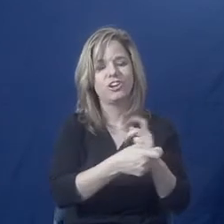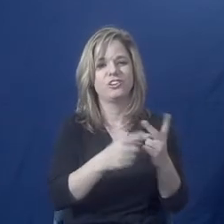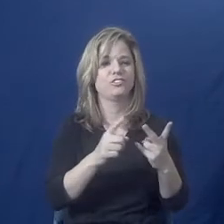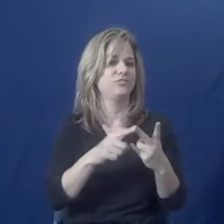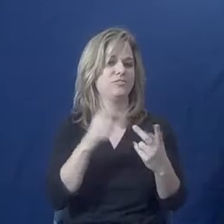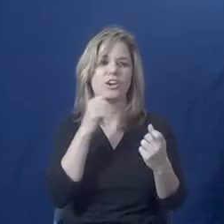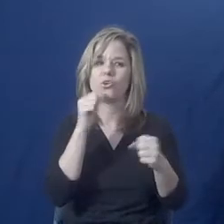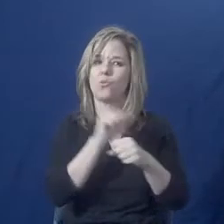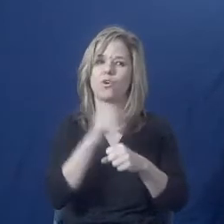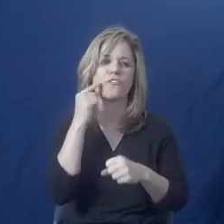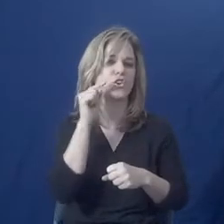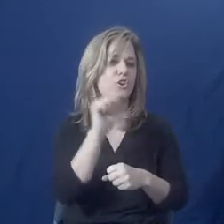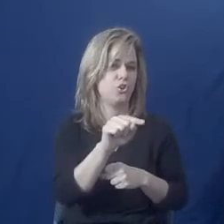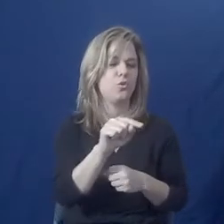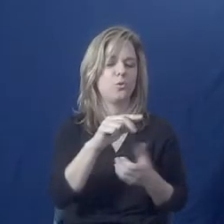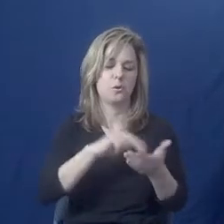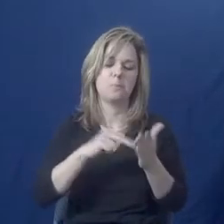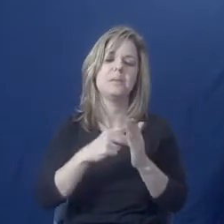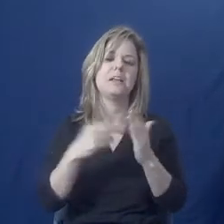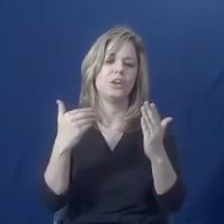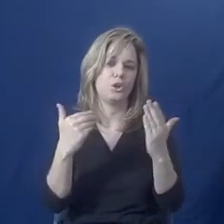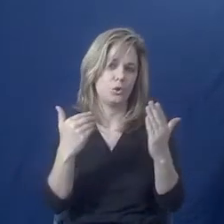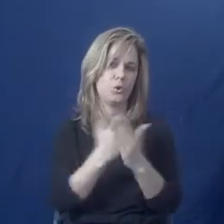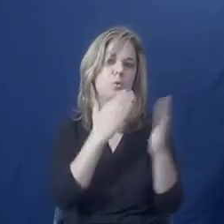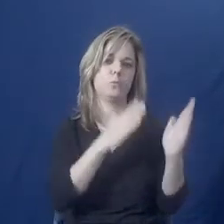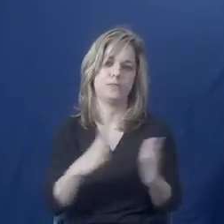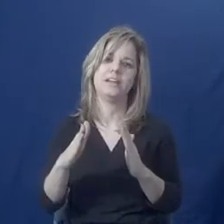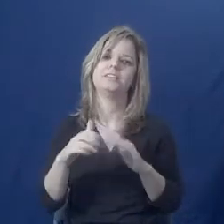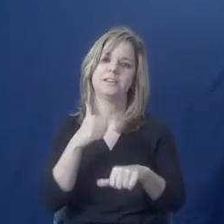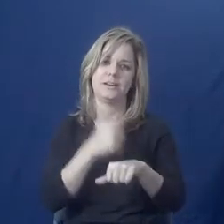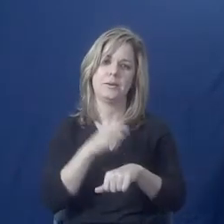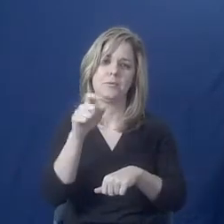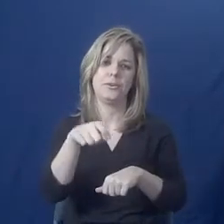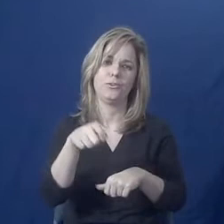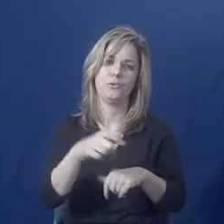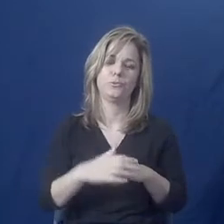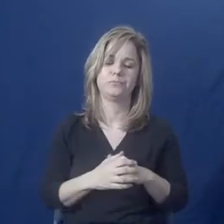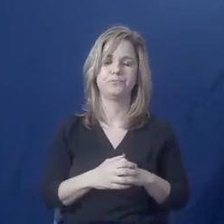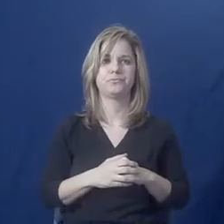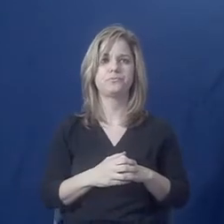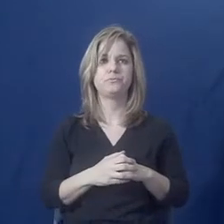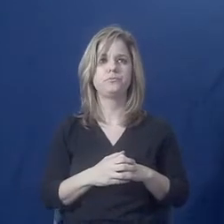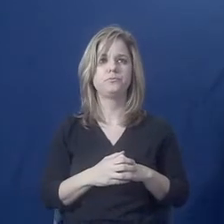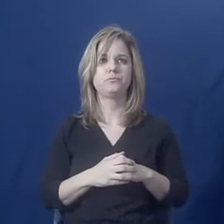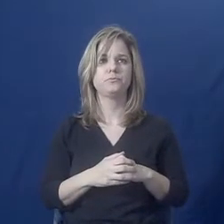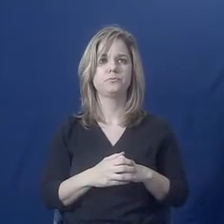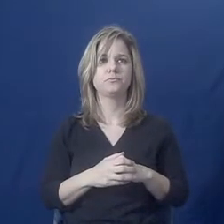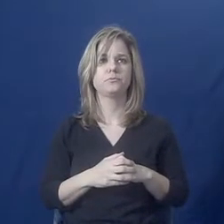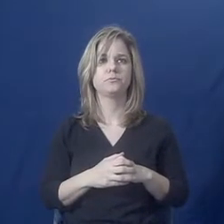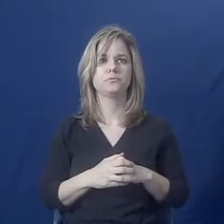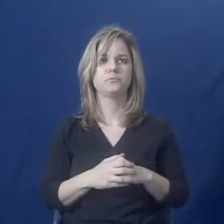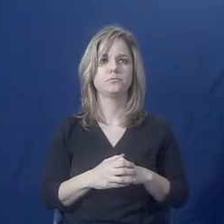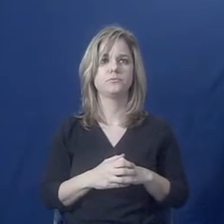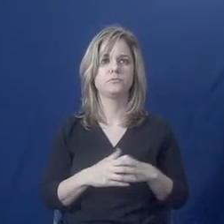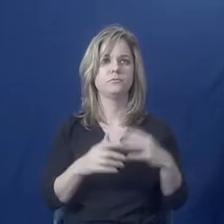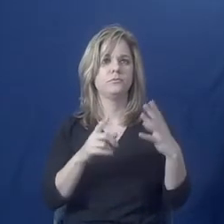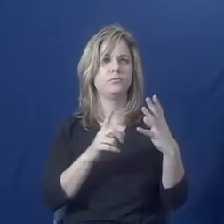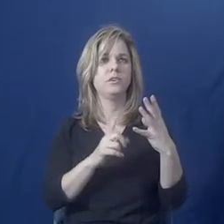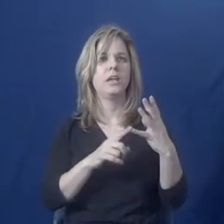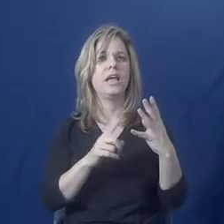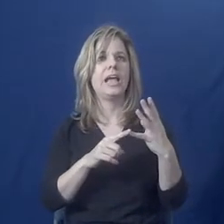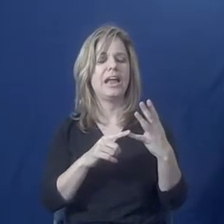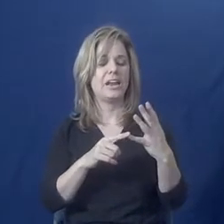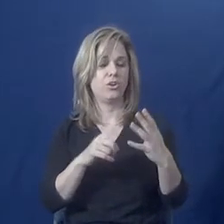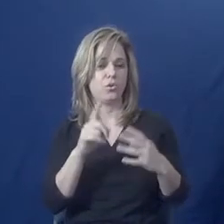need to discuss new things in a new plan. It's important to ask if people's disability status is the